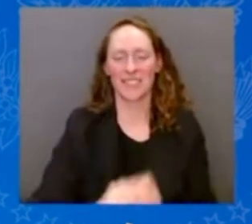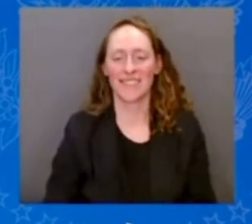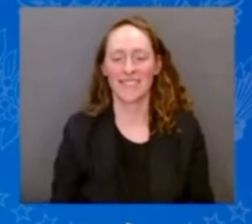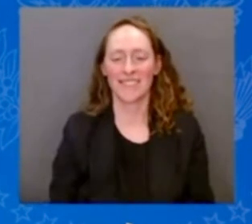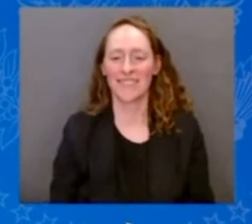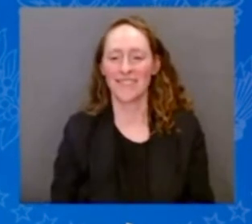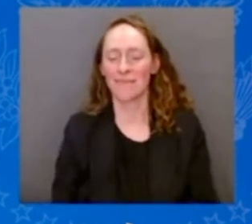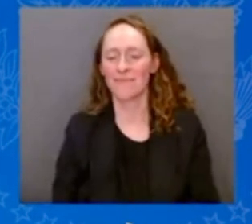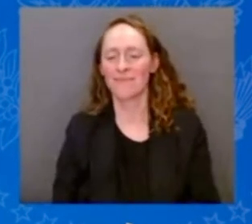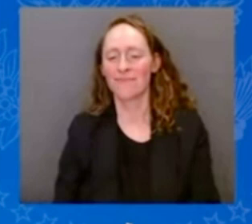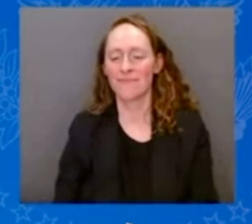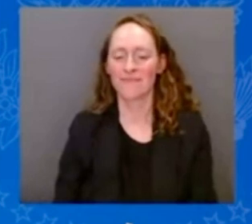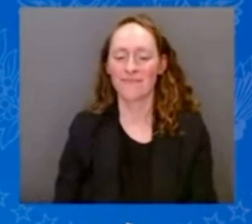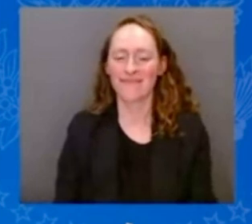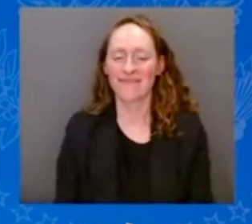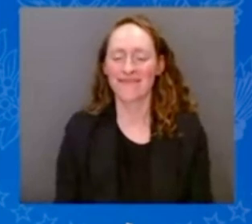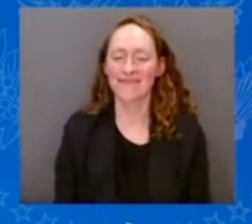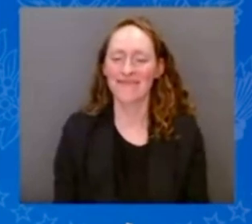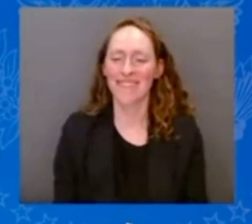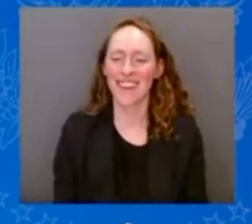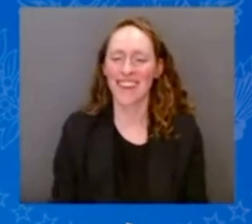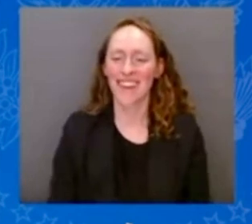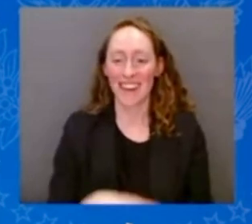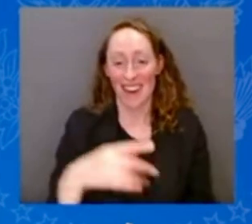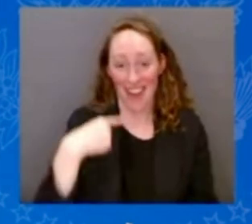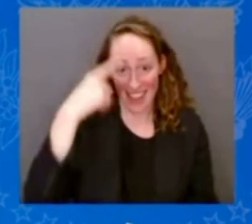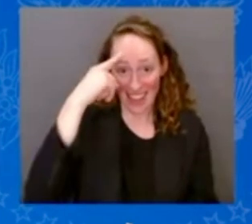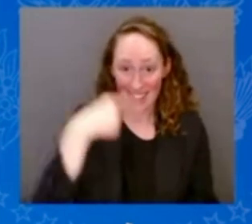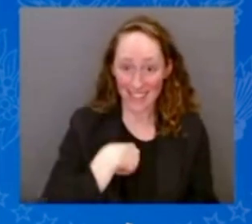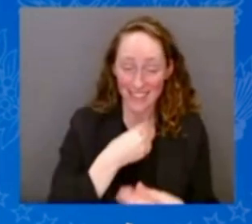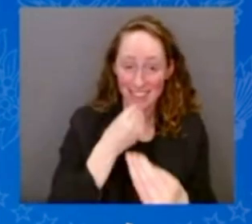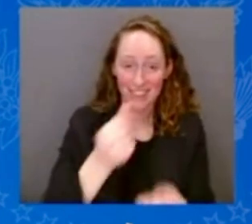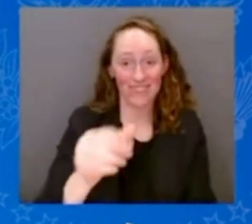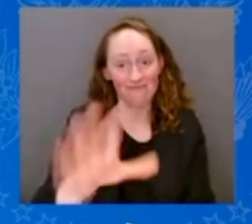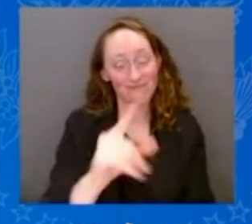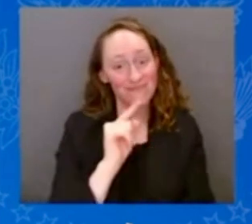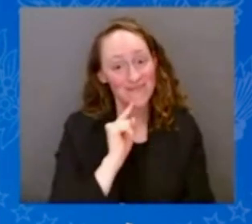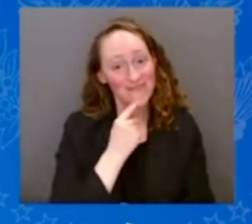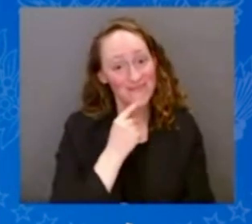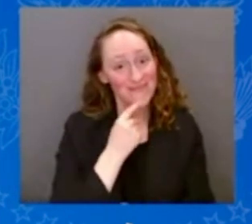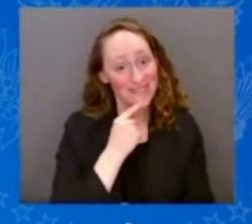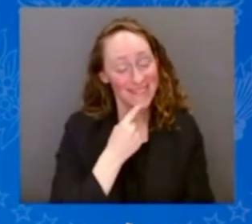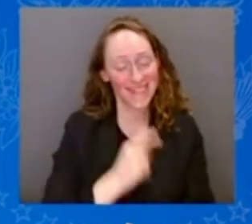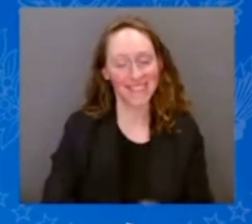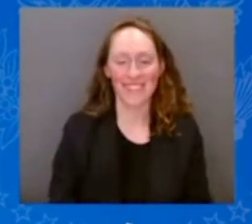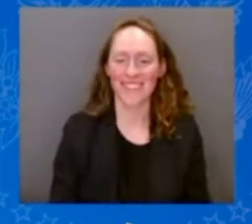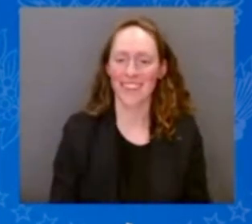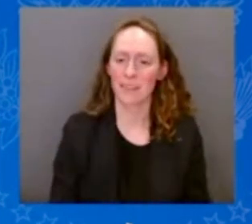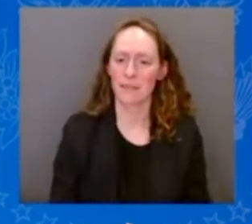You all think I'm kidding. Not really. was... Where's John Sarbanes? Is he here?